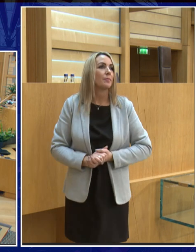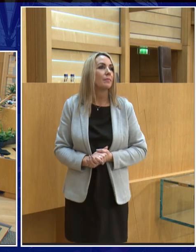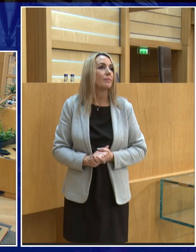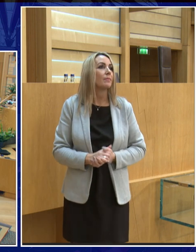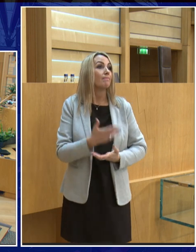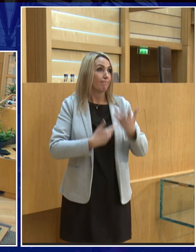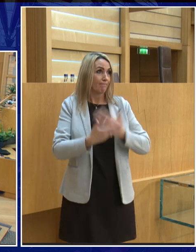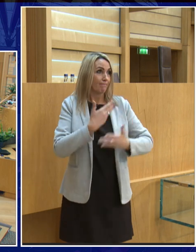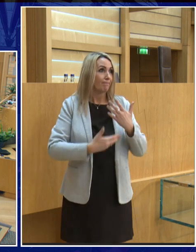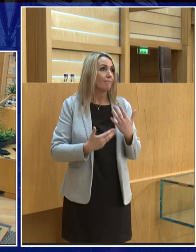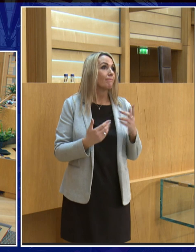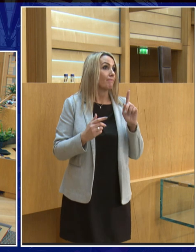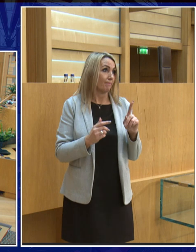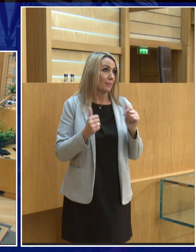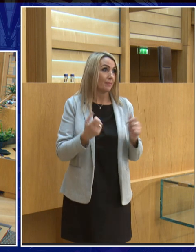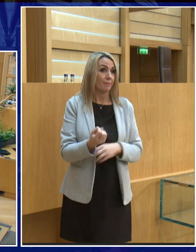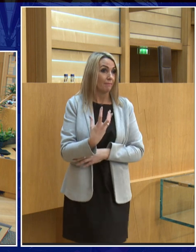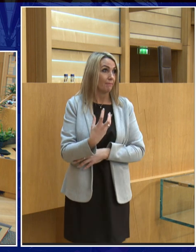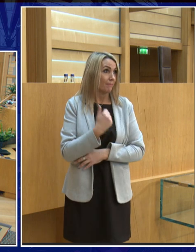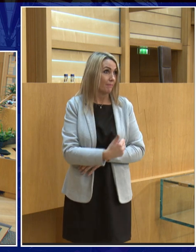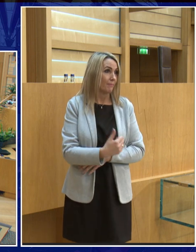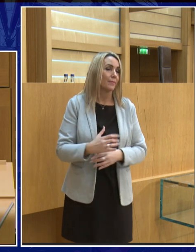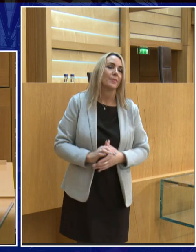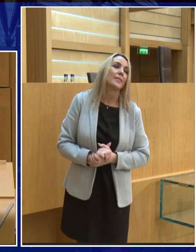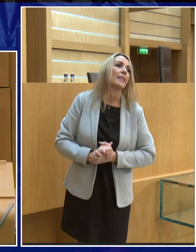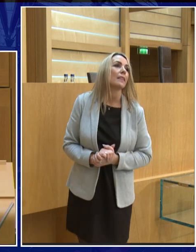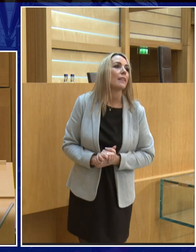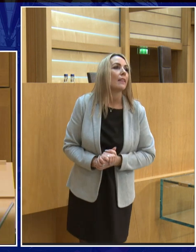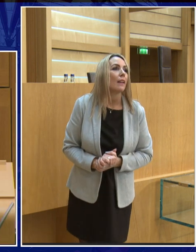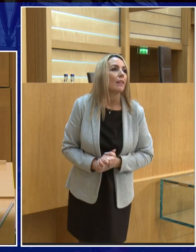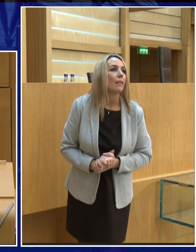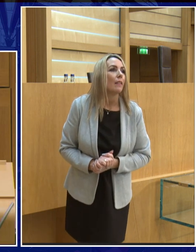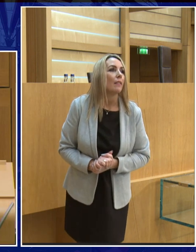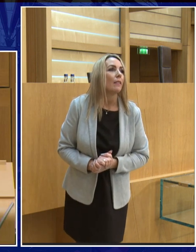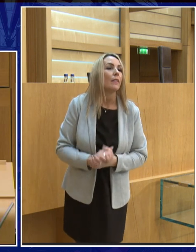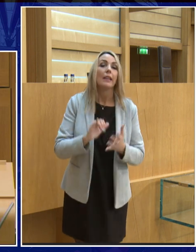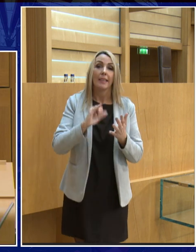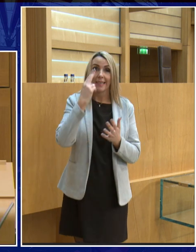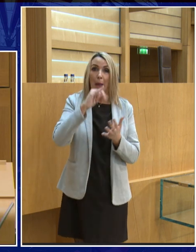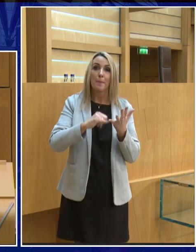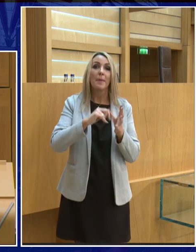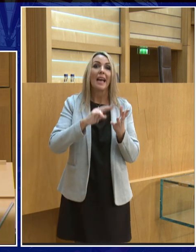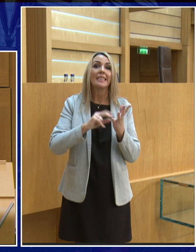stand up tell me where are you there is your light on and yes your name my name is Sandy